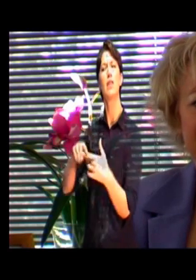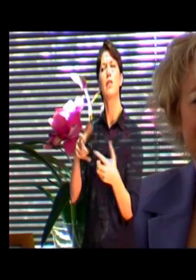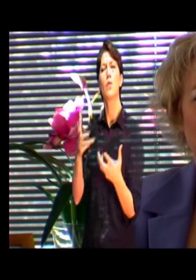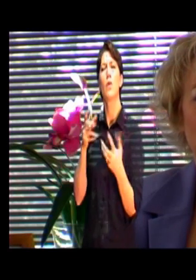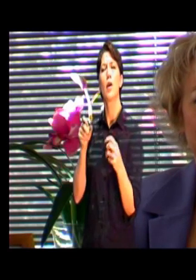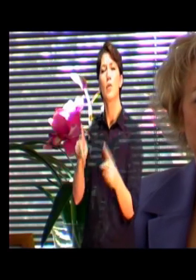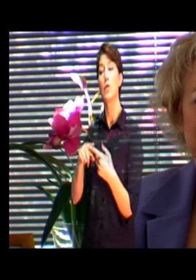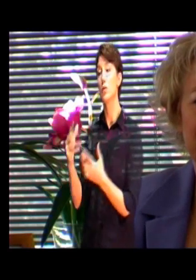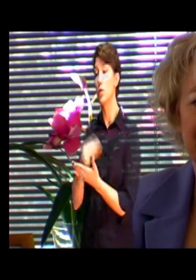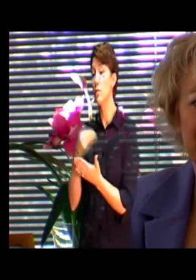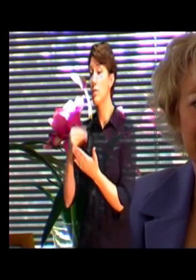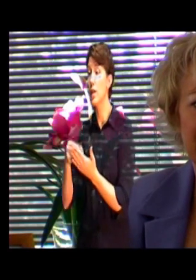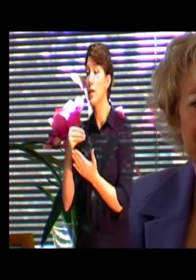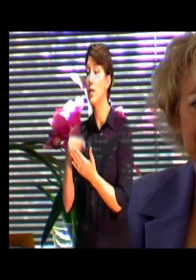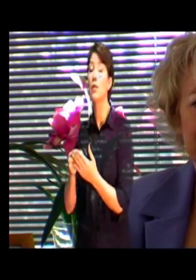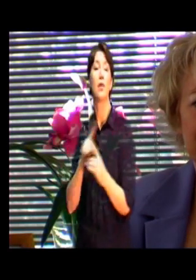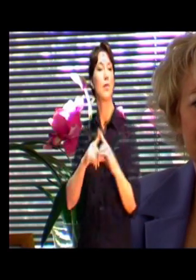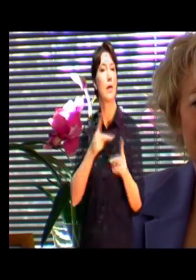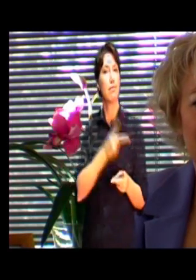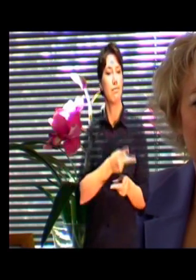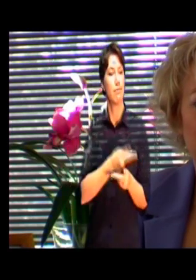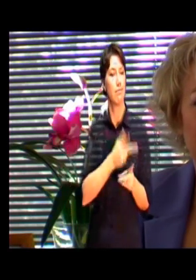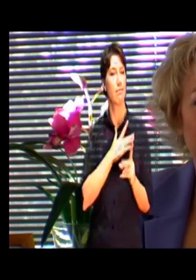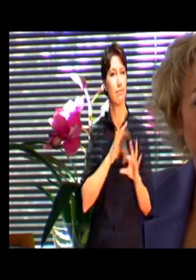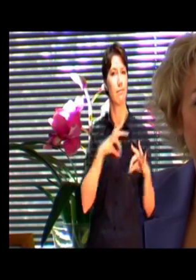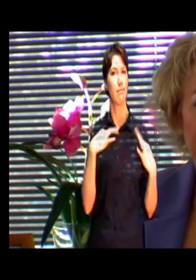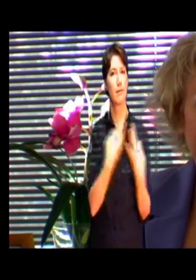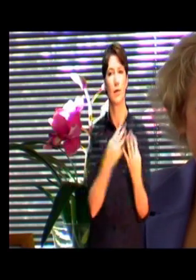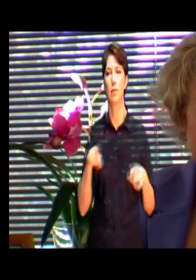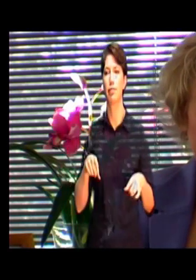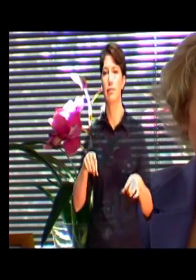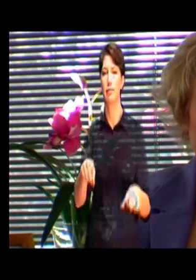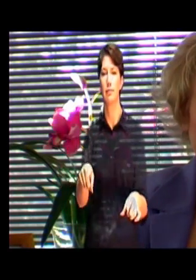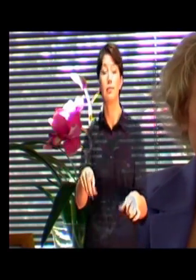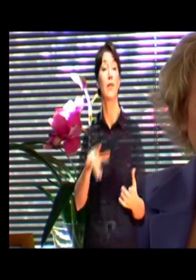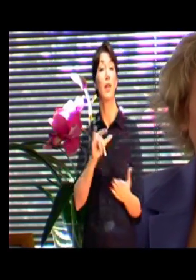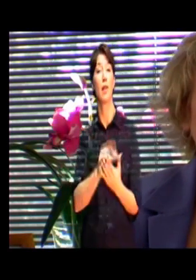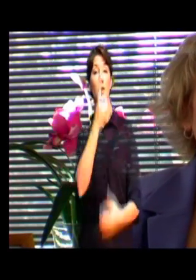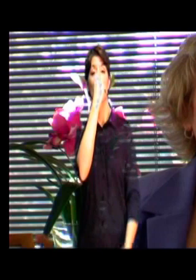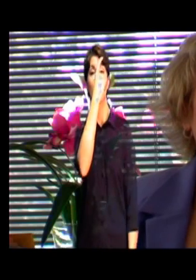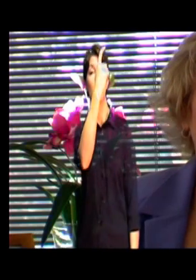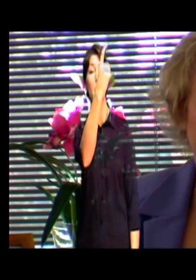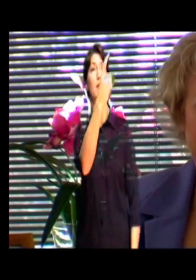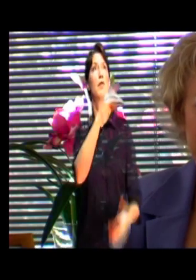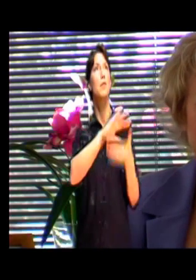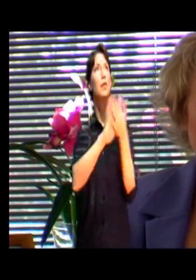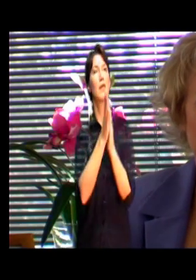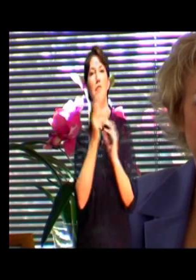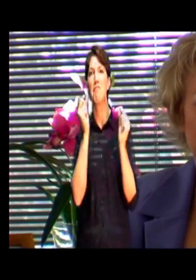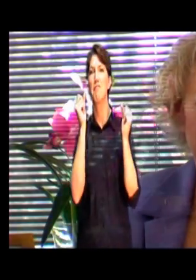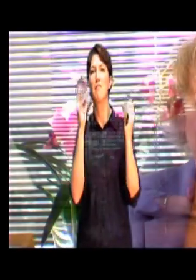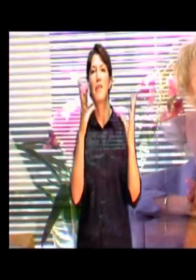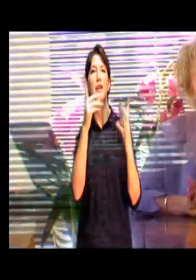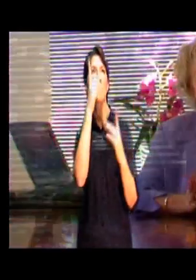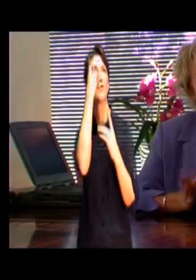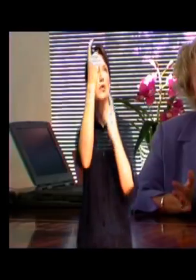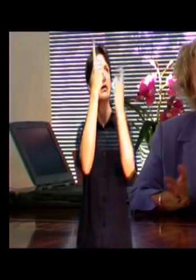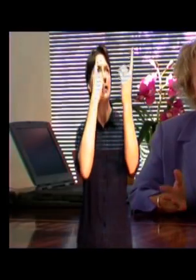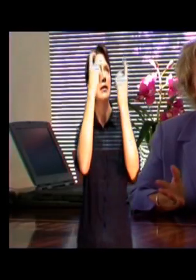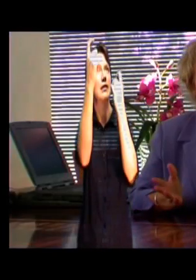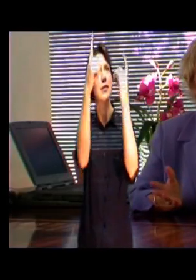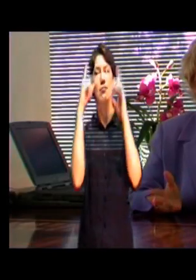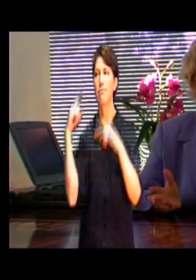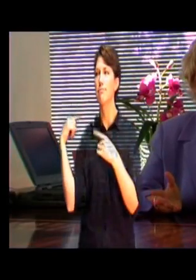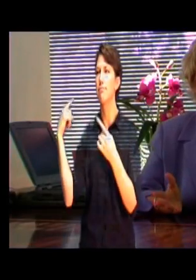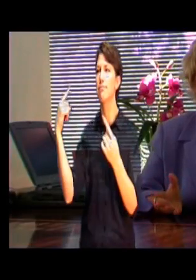money to stay home and raise my family. Well, that dream turned into many dreams along the way. We